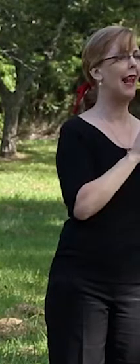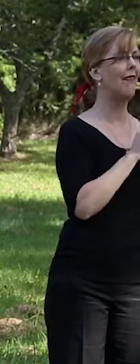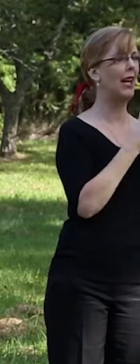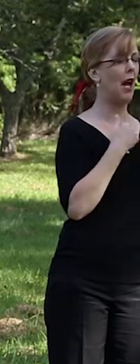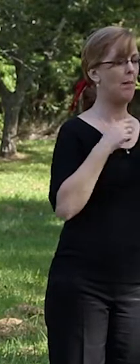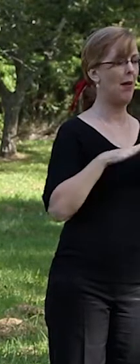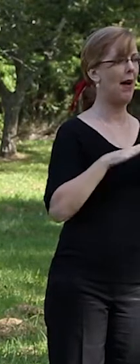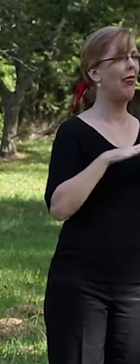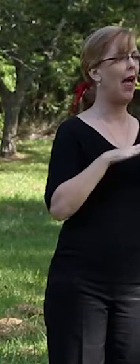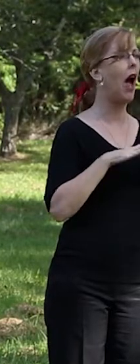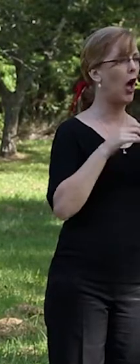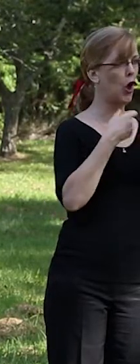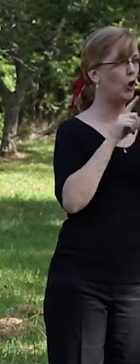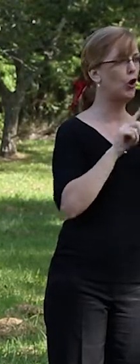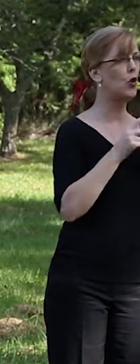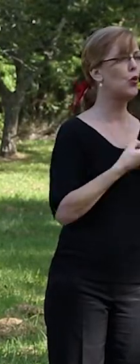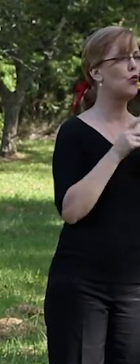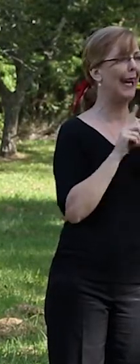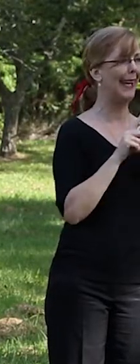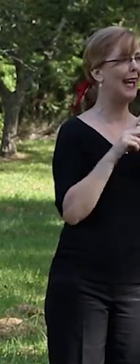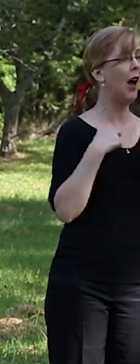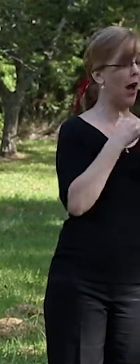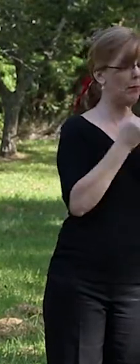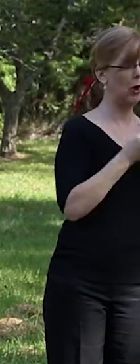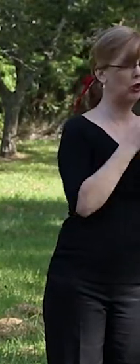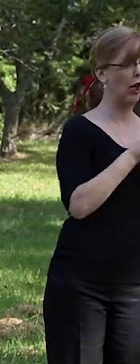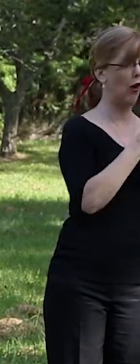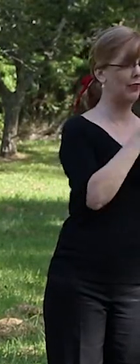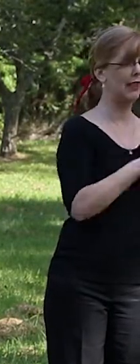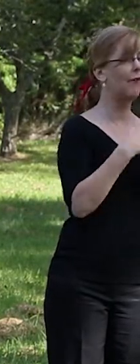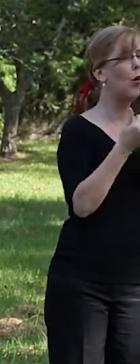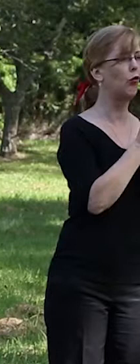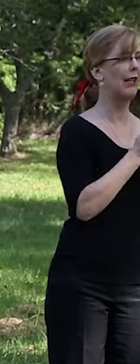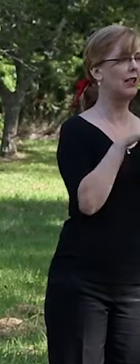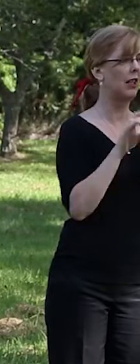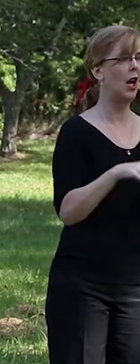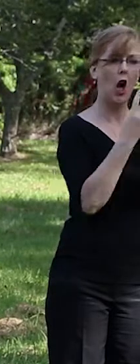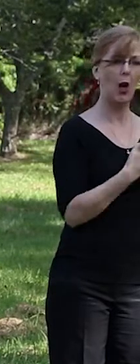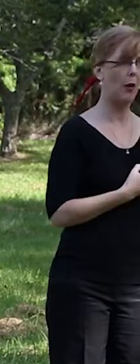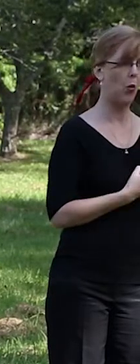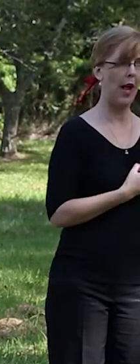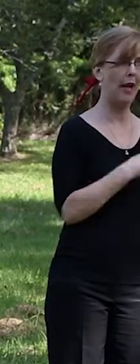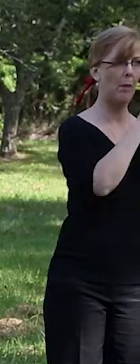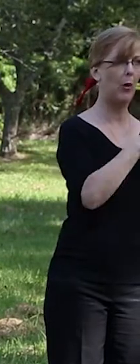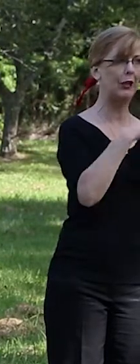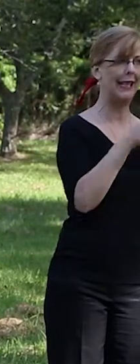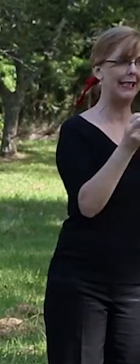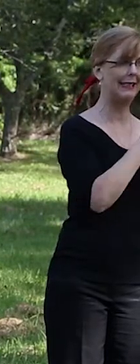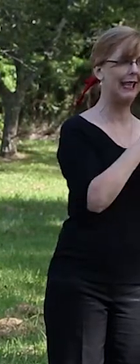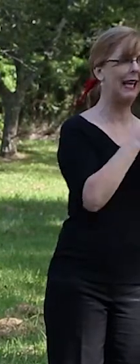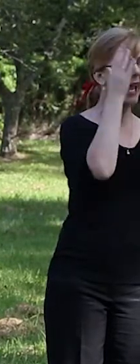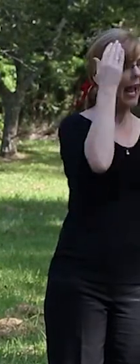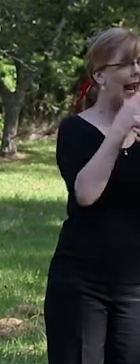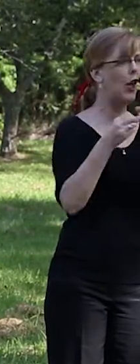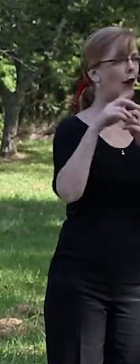project officer for Reconciliation Australia. I'm the only person who's based in Sydney, our head office is based in Canberra,